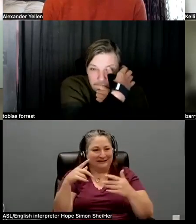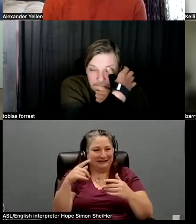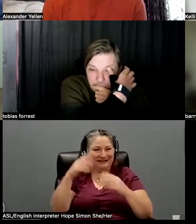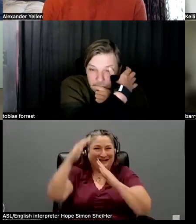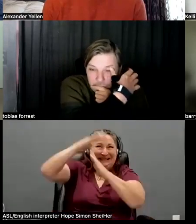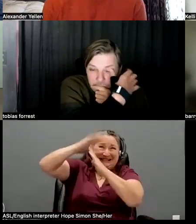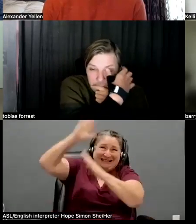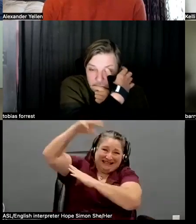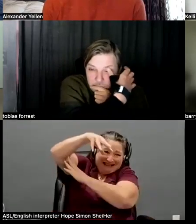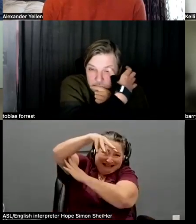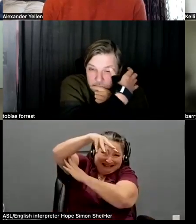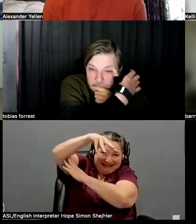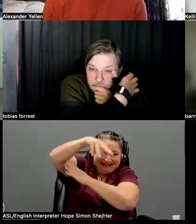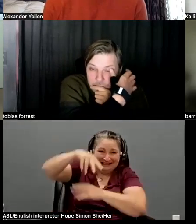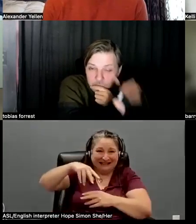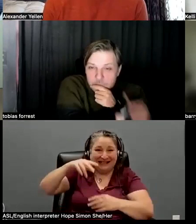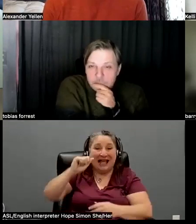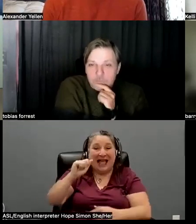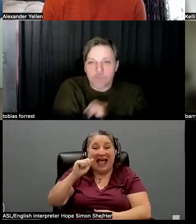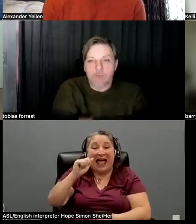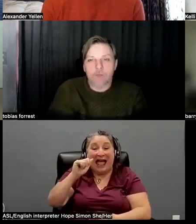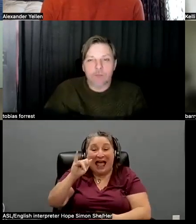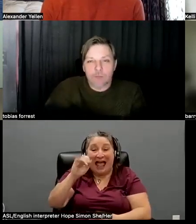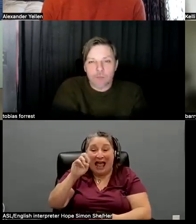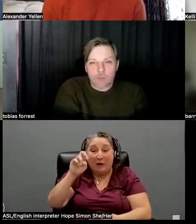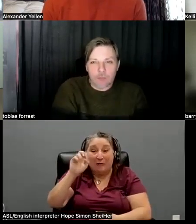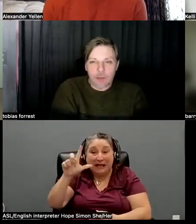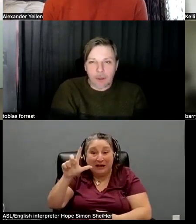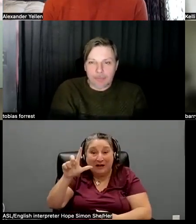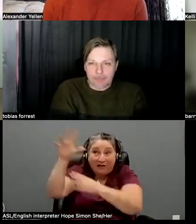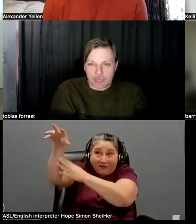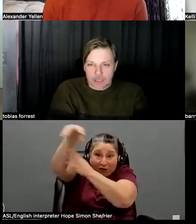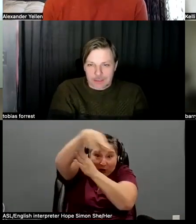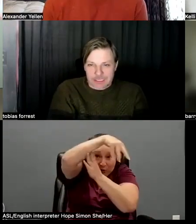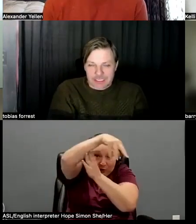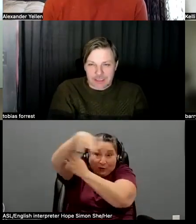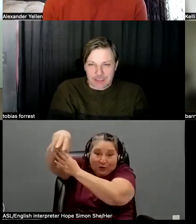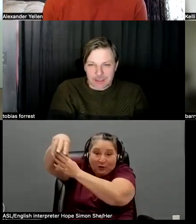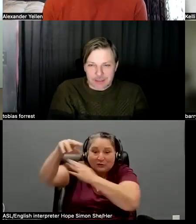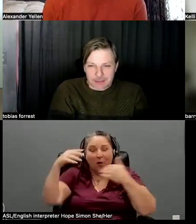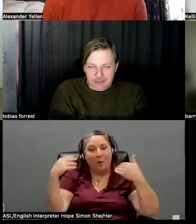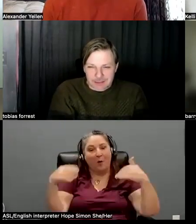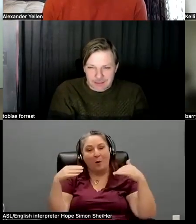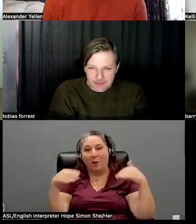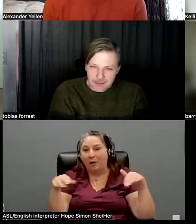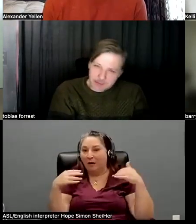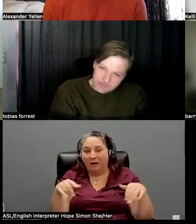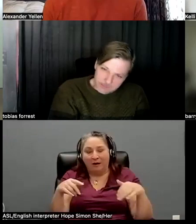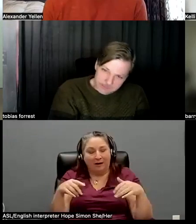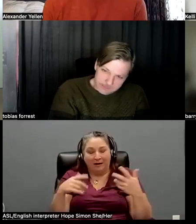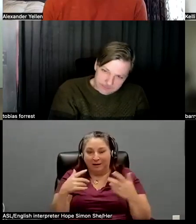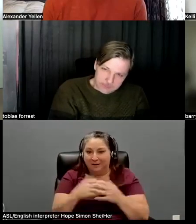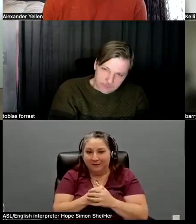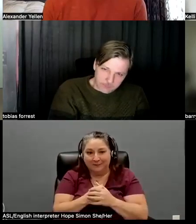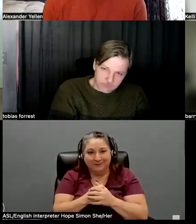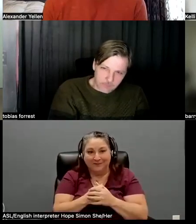above? I'm blank. Arial. Arial. Your aerial views and everything. I mean, what do you constant, I guess you're